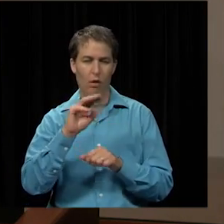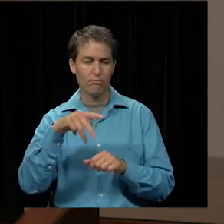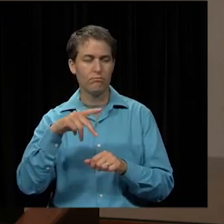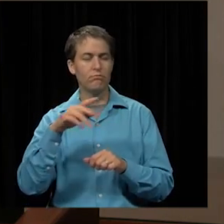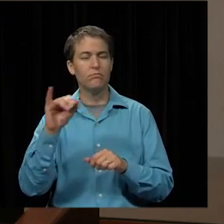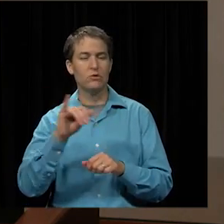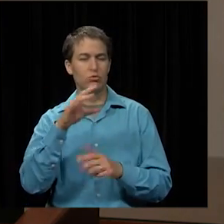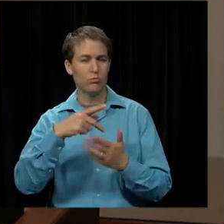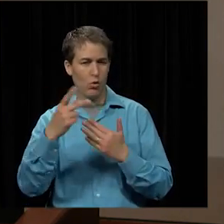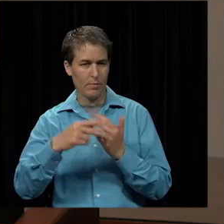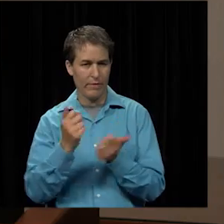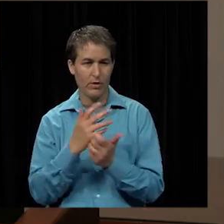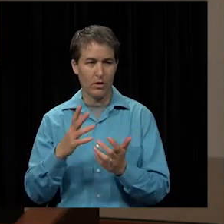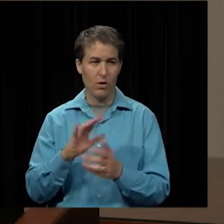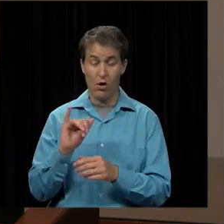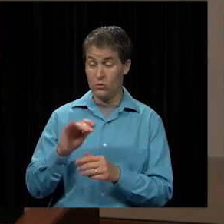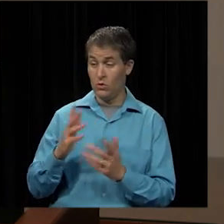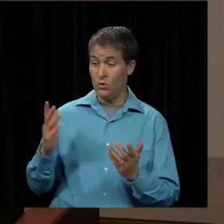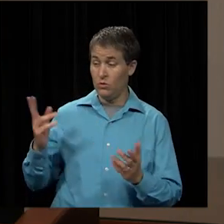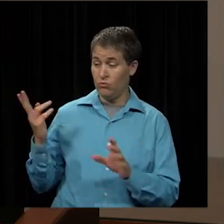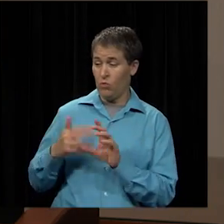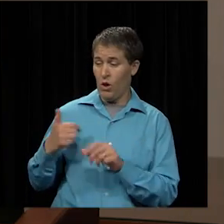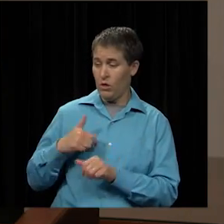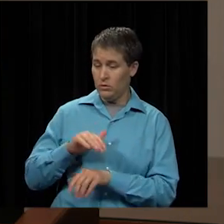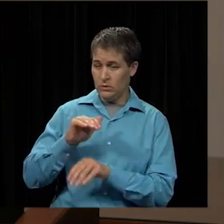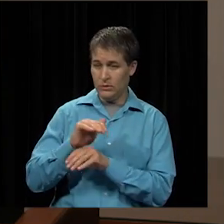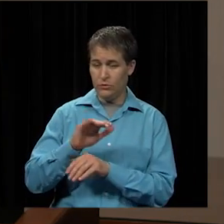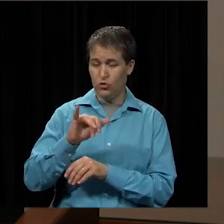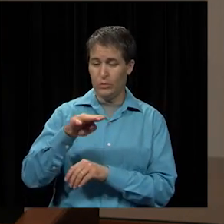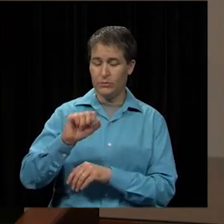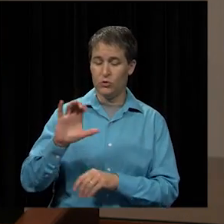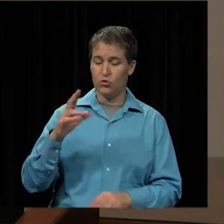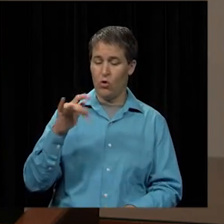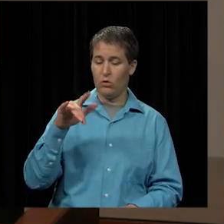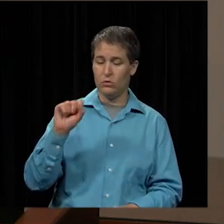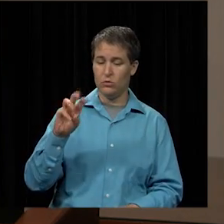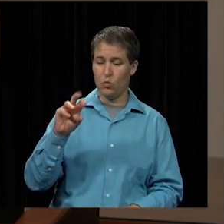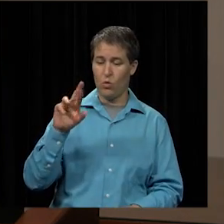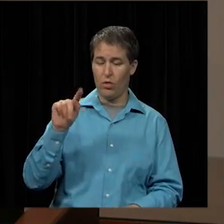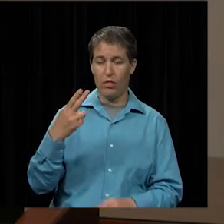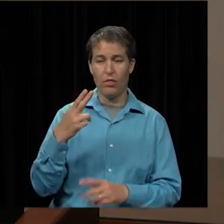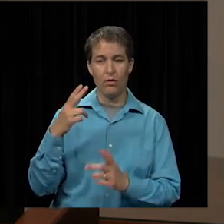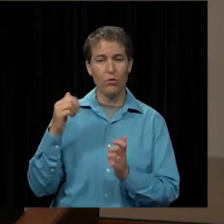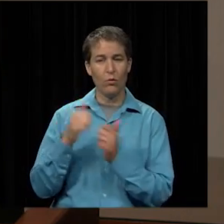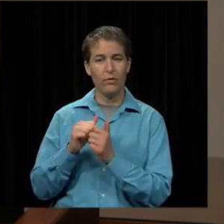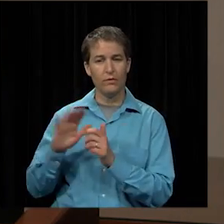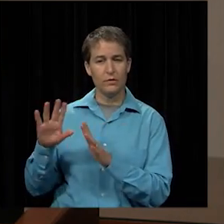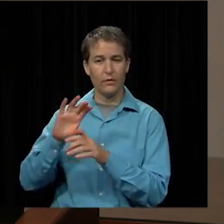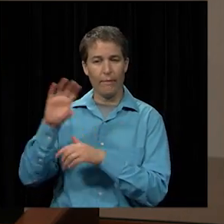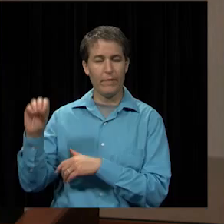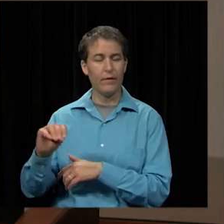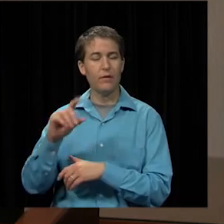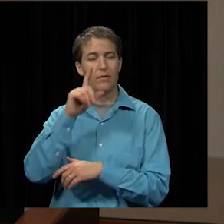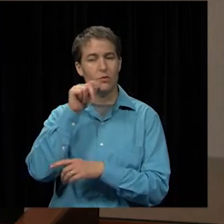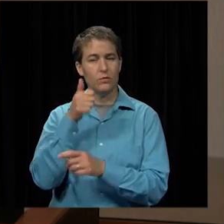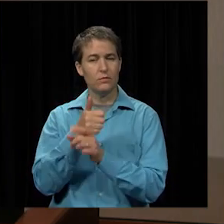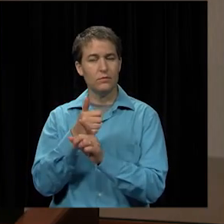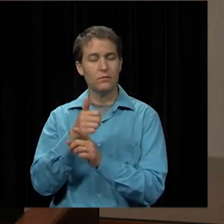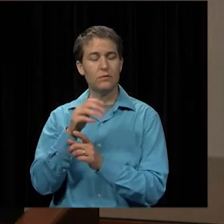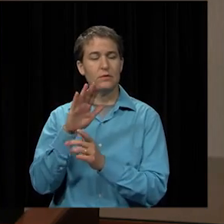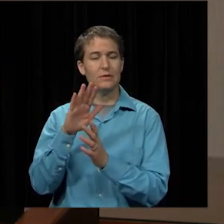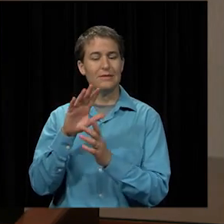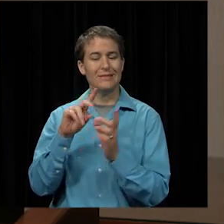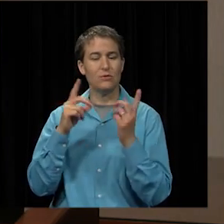programs. In addition, joining us this evening is James Charlesworth with Charlesworth and Associates, who are the district's insurance